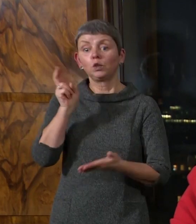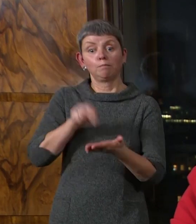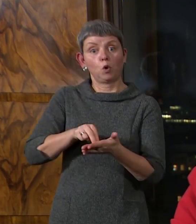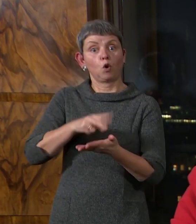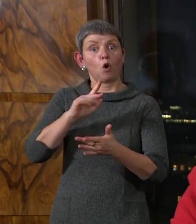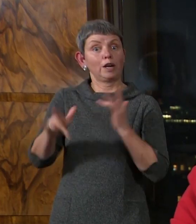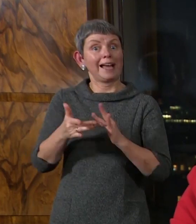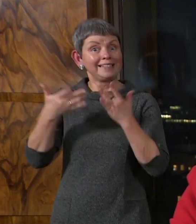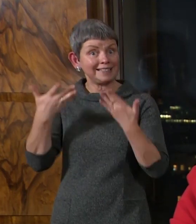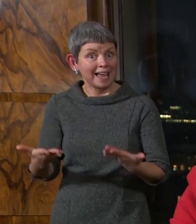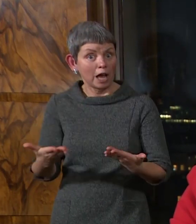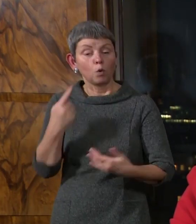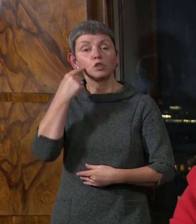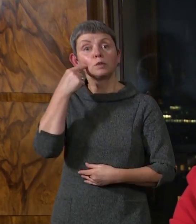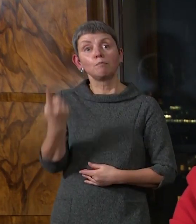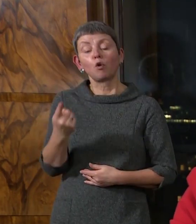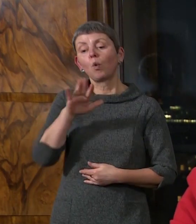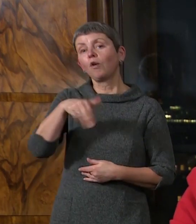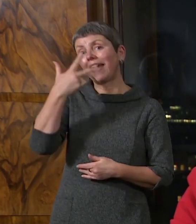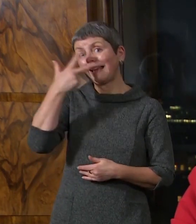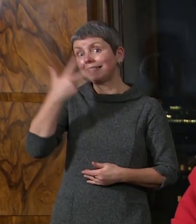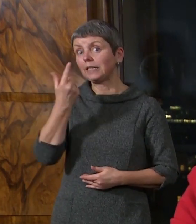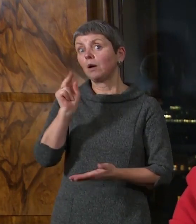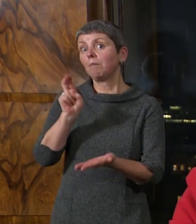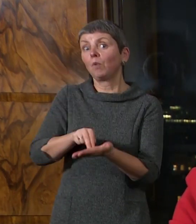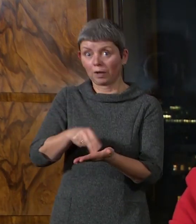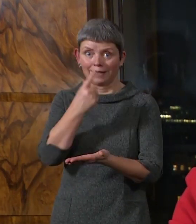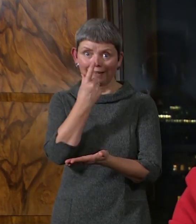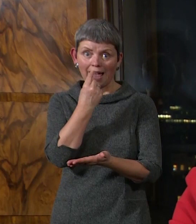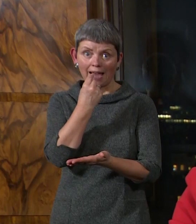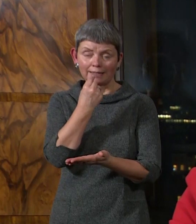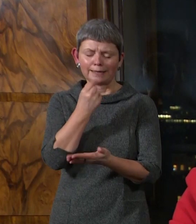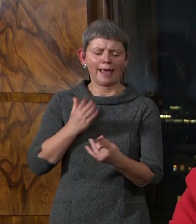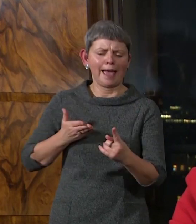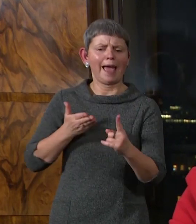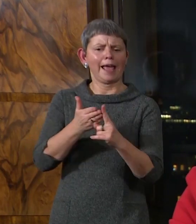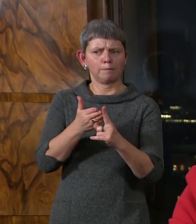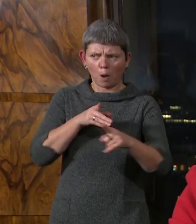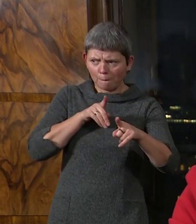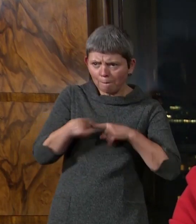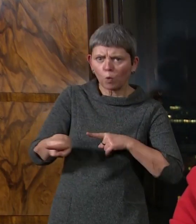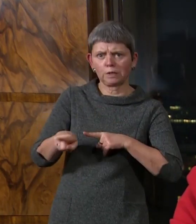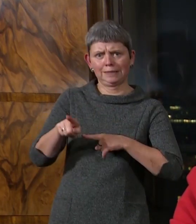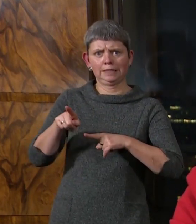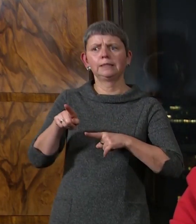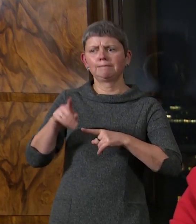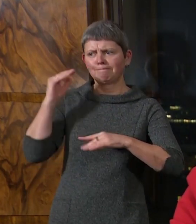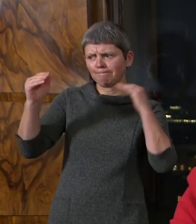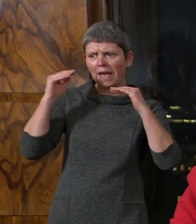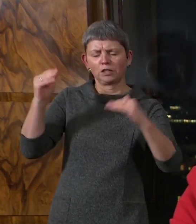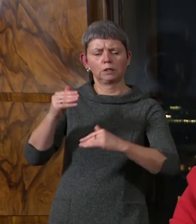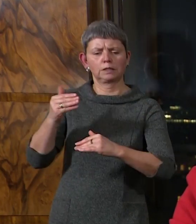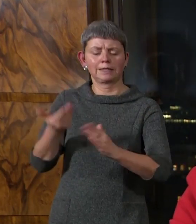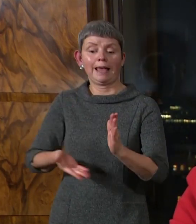tomorrow over 18s can do so too. Our mission is to get the overwhelming majority of people boosted